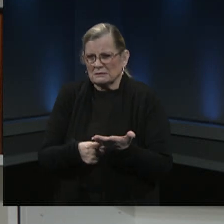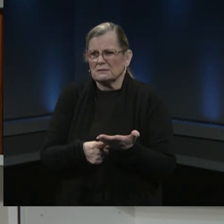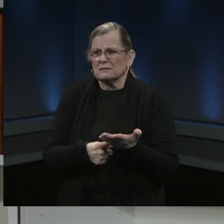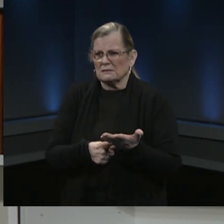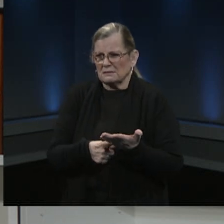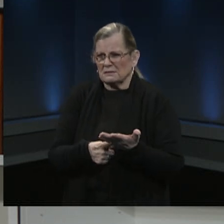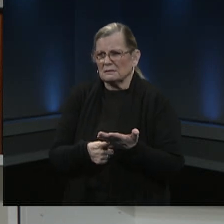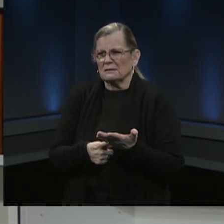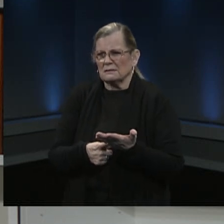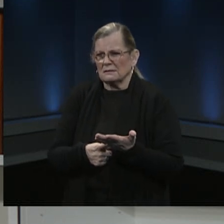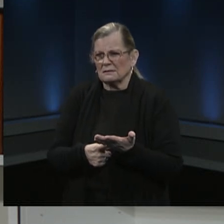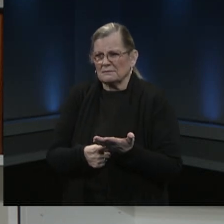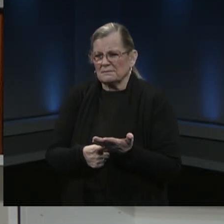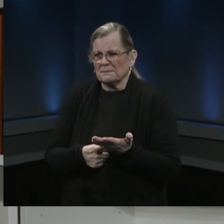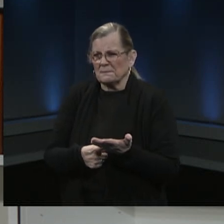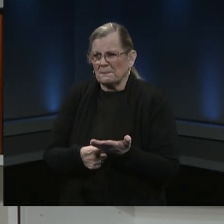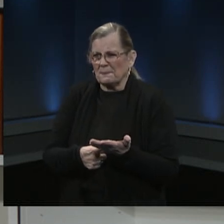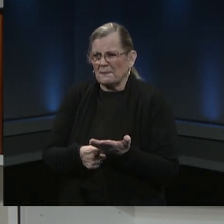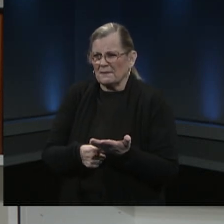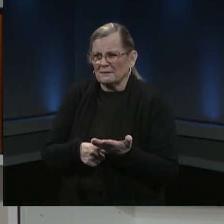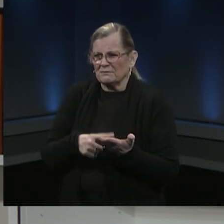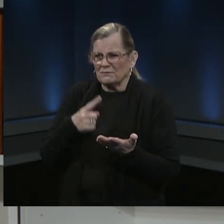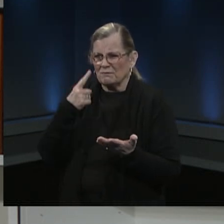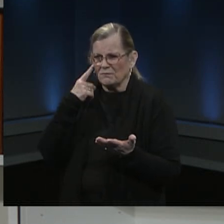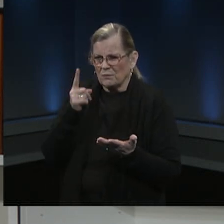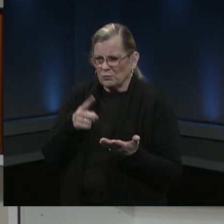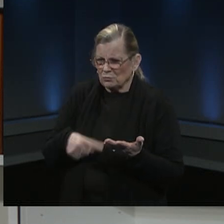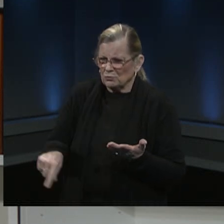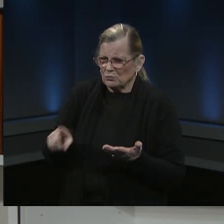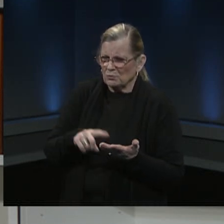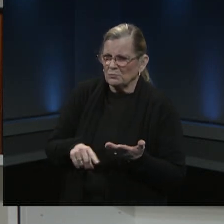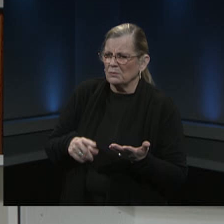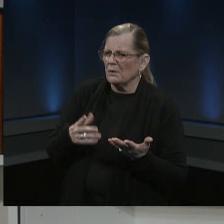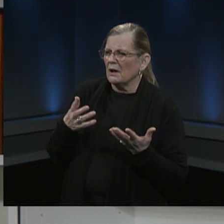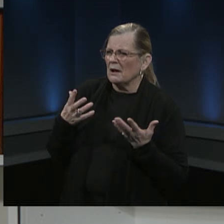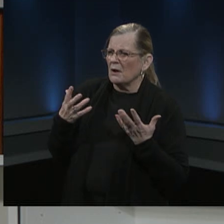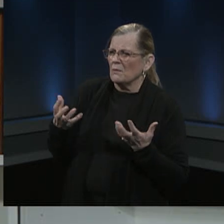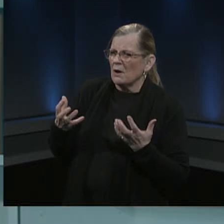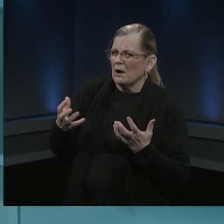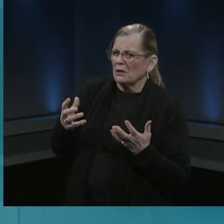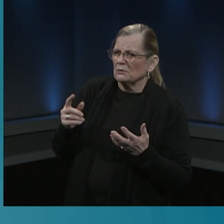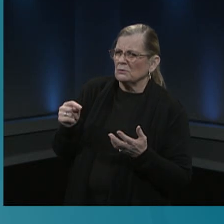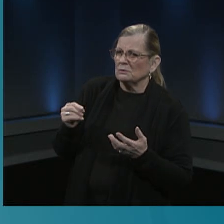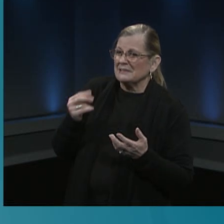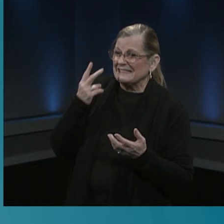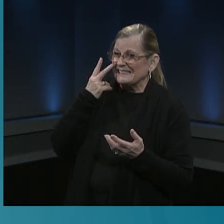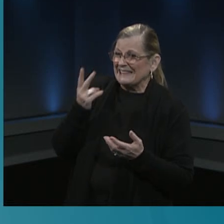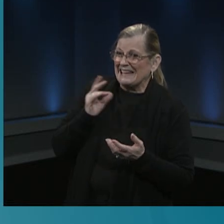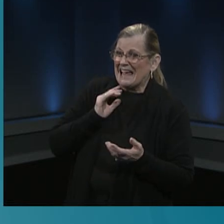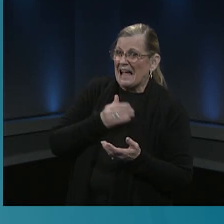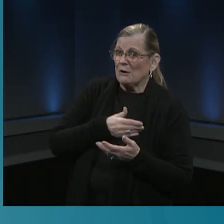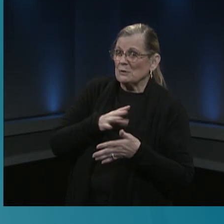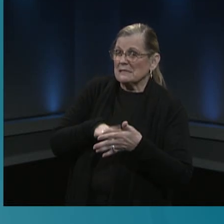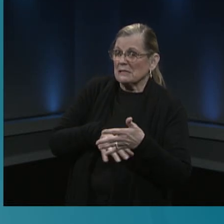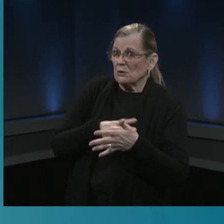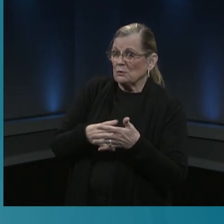of our fcps employees to see our fcps cova 19 vaccine schedule as you can see for week one we're focused